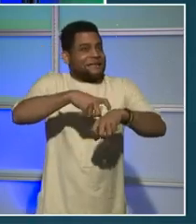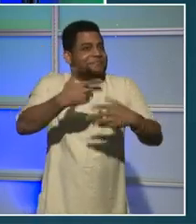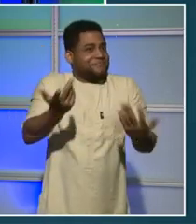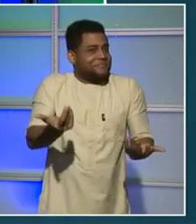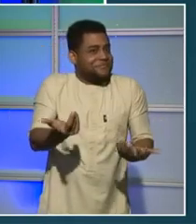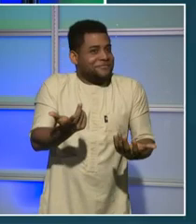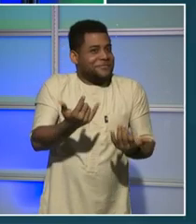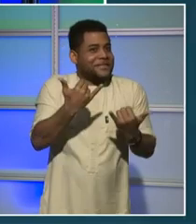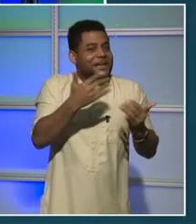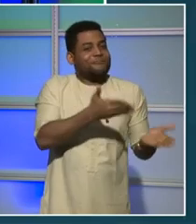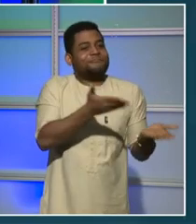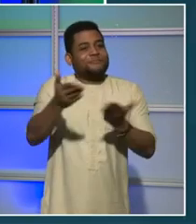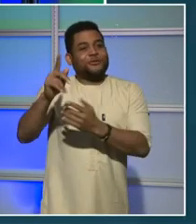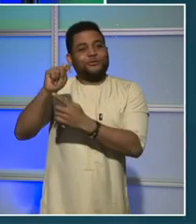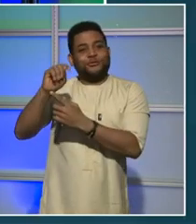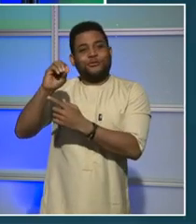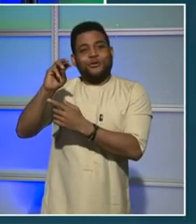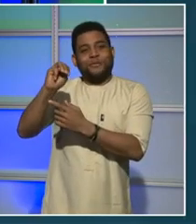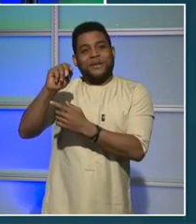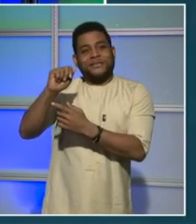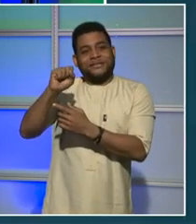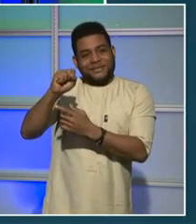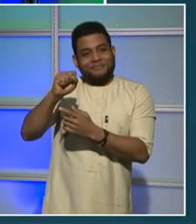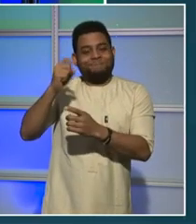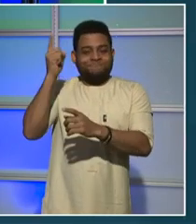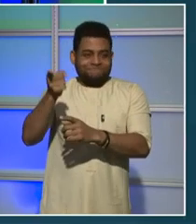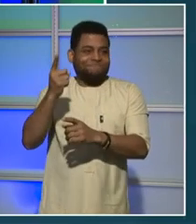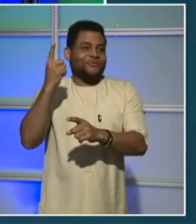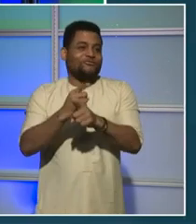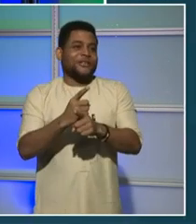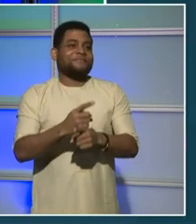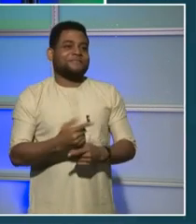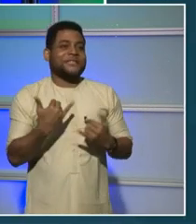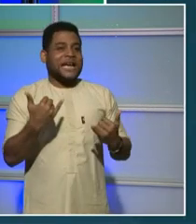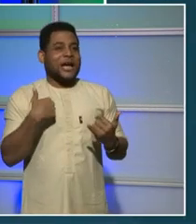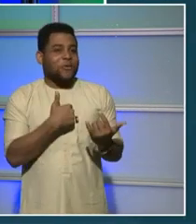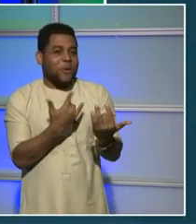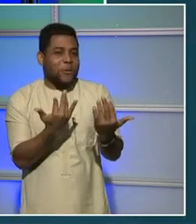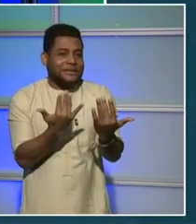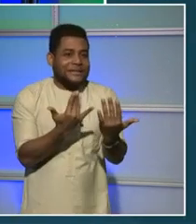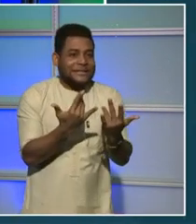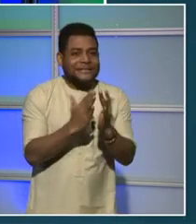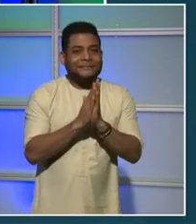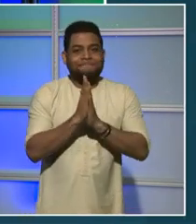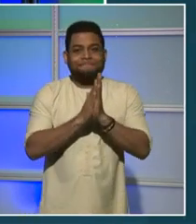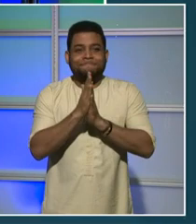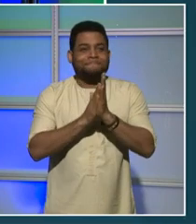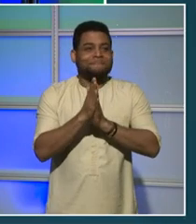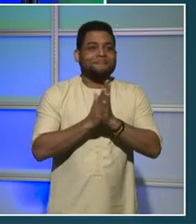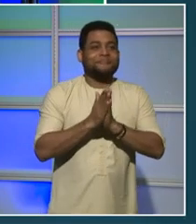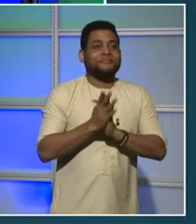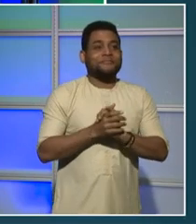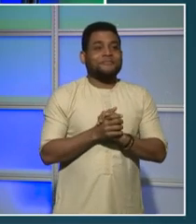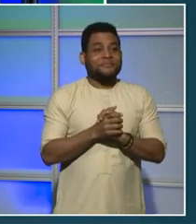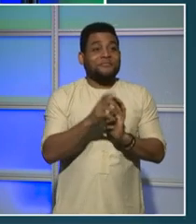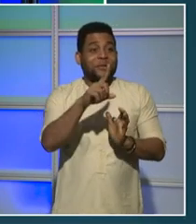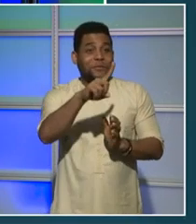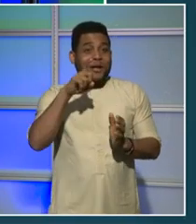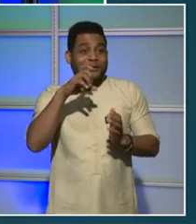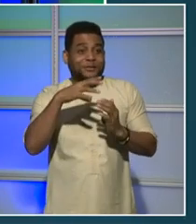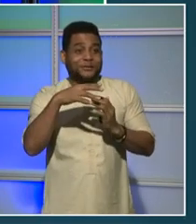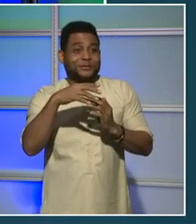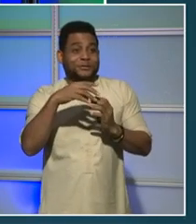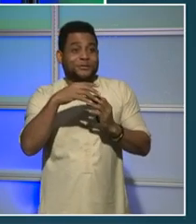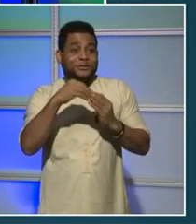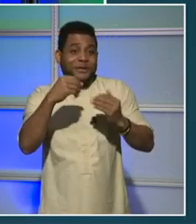And again, exactly, now is the moment we've all been waiting for. It's time for the $100 game. If you have your survey window up already,